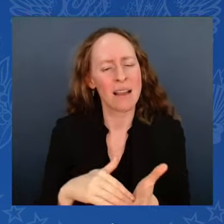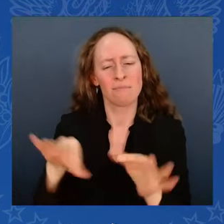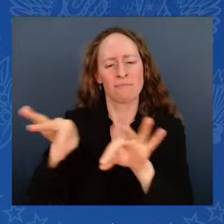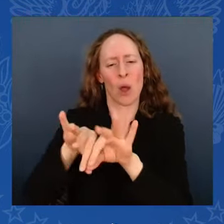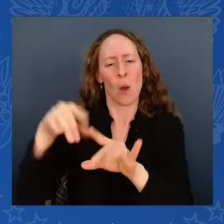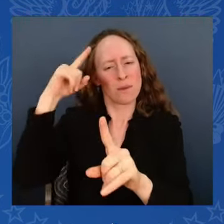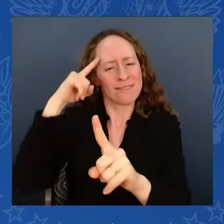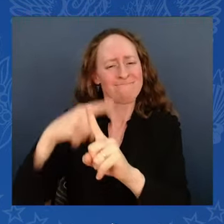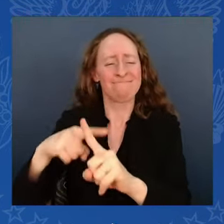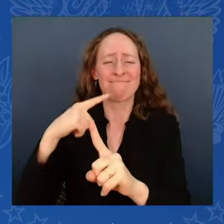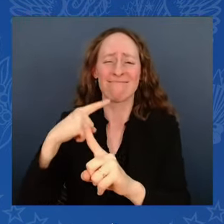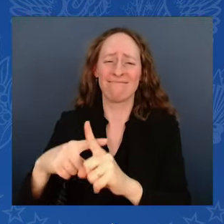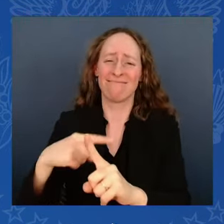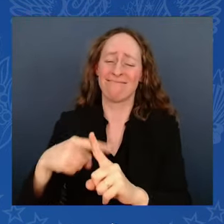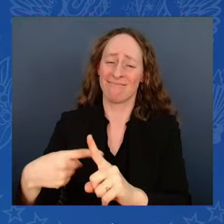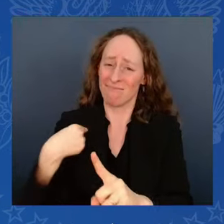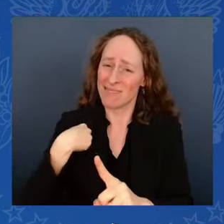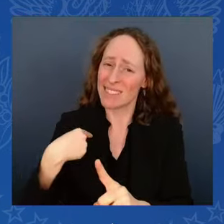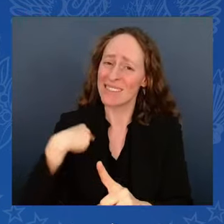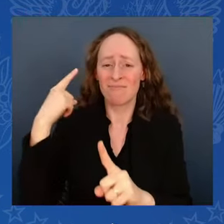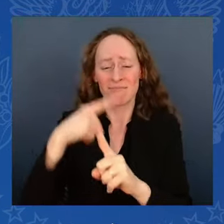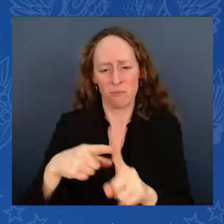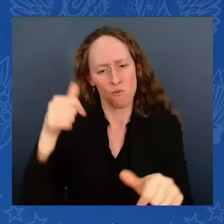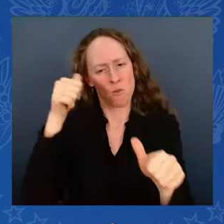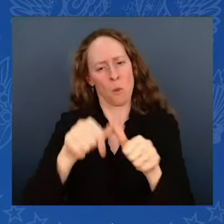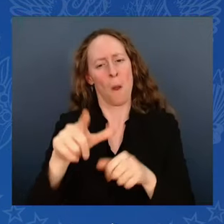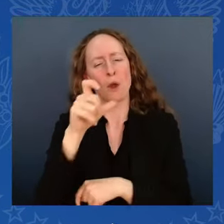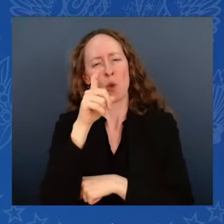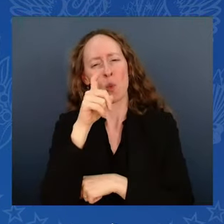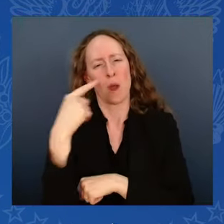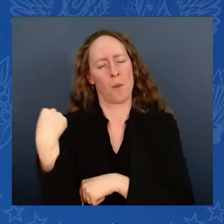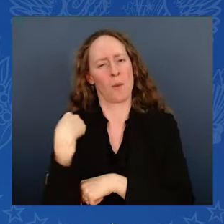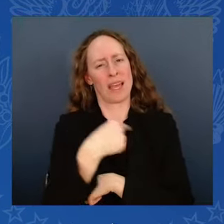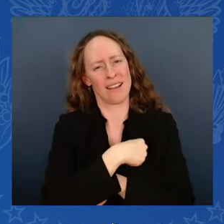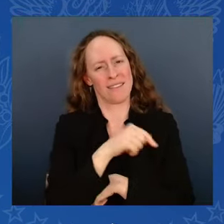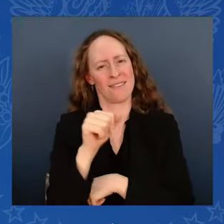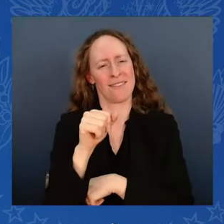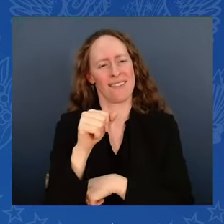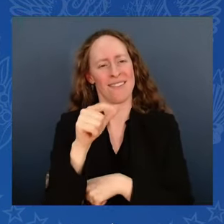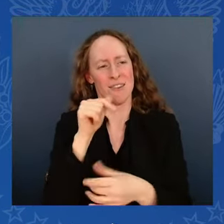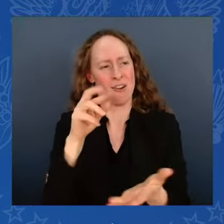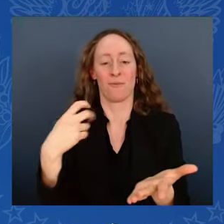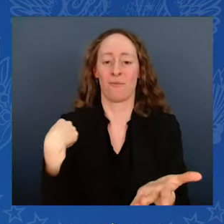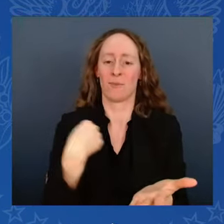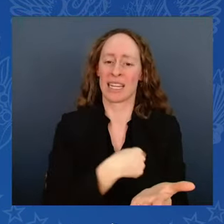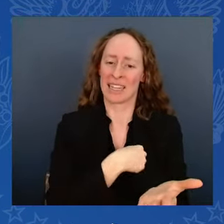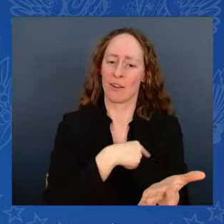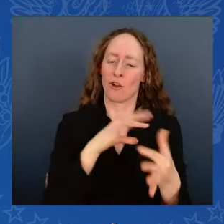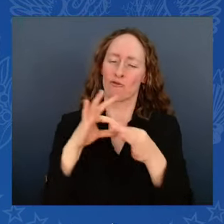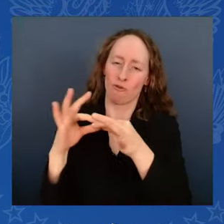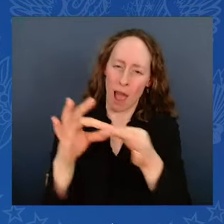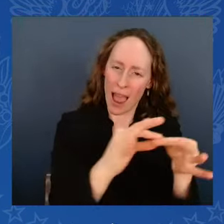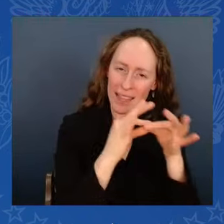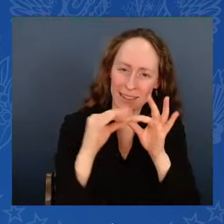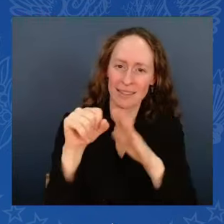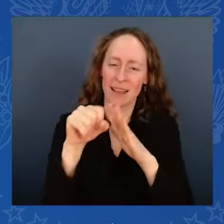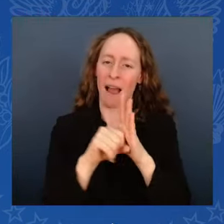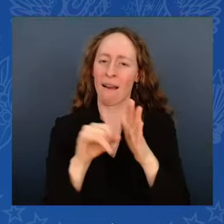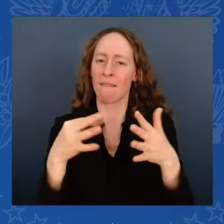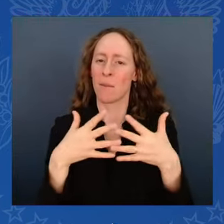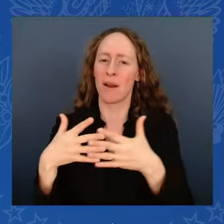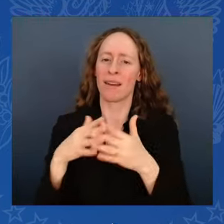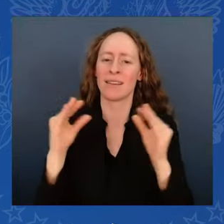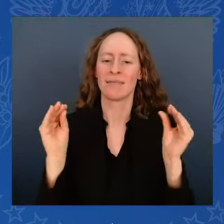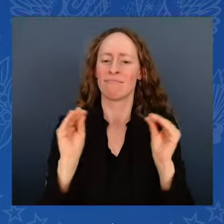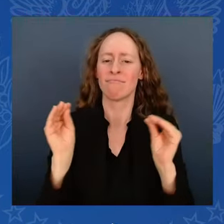We're the United States of America. We've come out of every crisis stronger than we've gone into it. And there's nothing, nothing beyond our